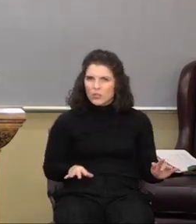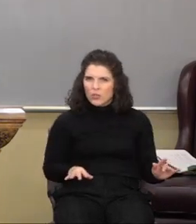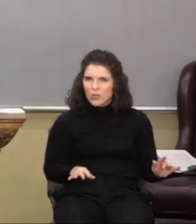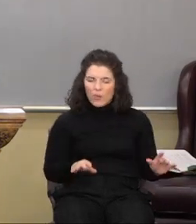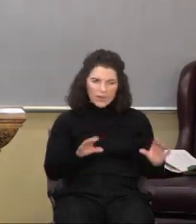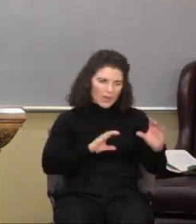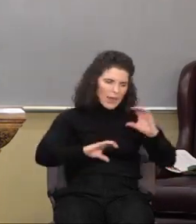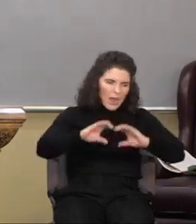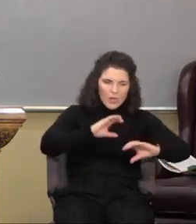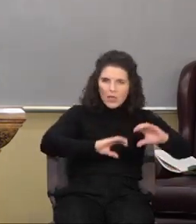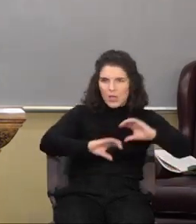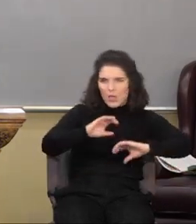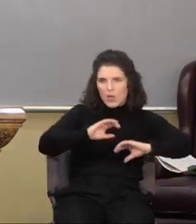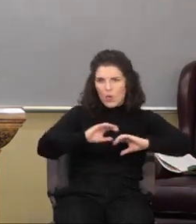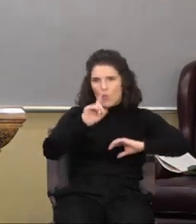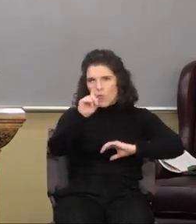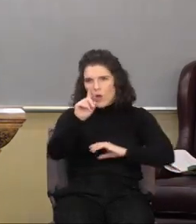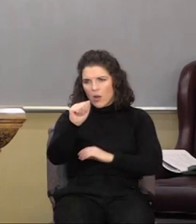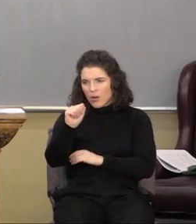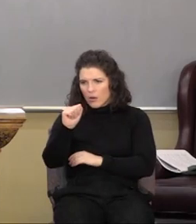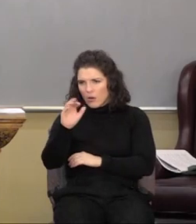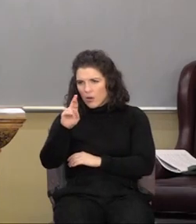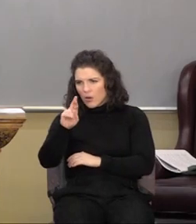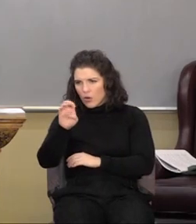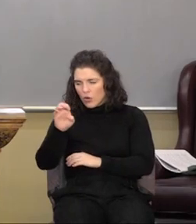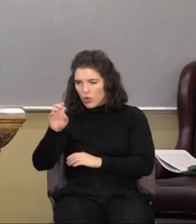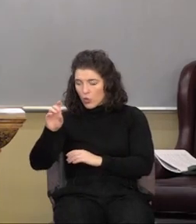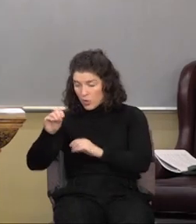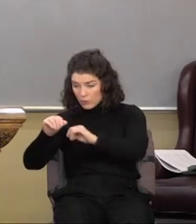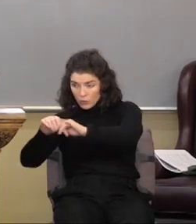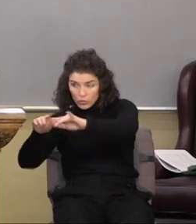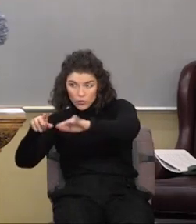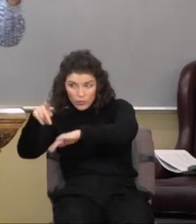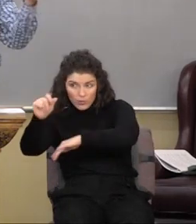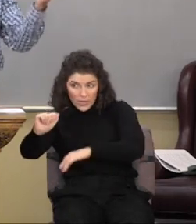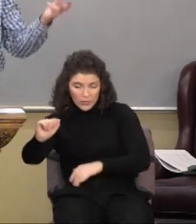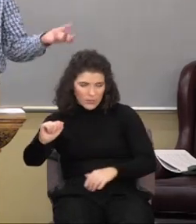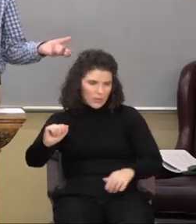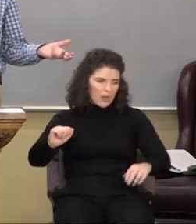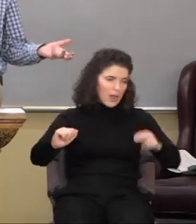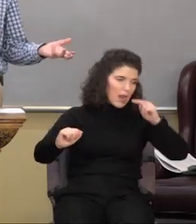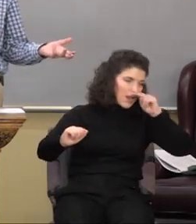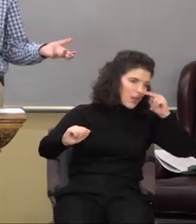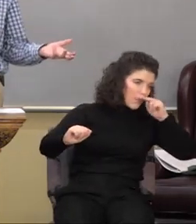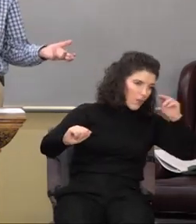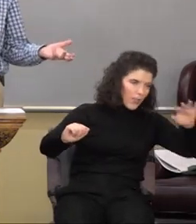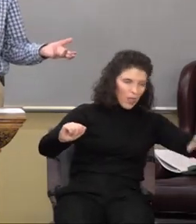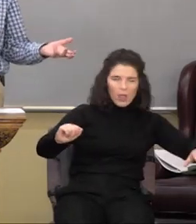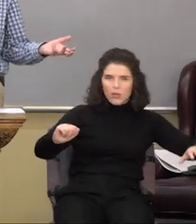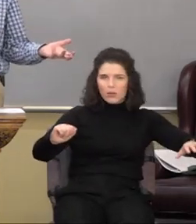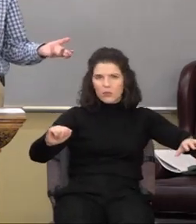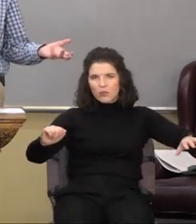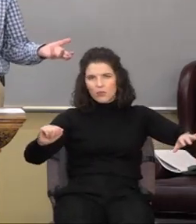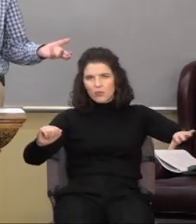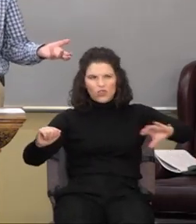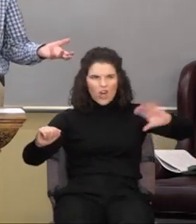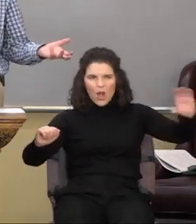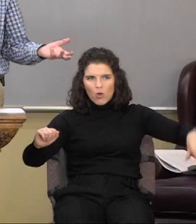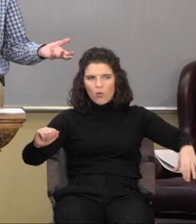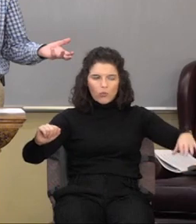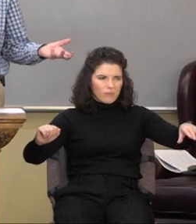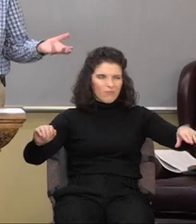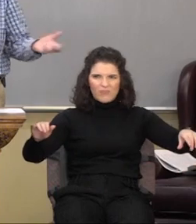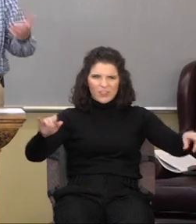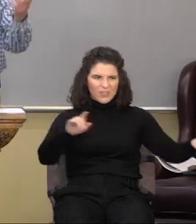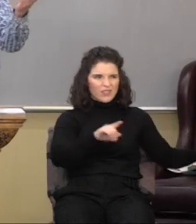Chemically speaking, an acre of dirt in Pennsylvania and an acre of dirt in Naperville. I think it's pretty much the same dirt.